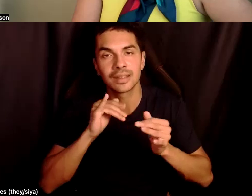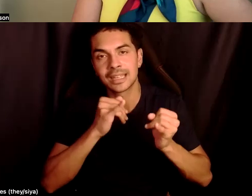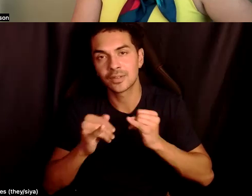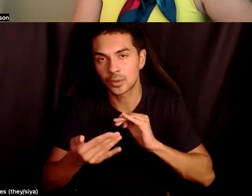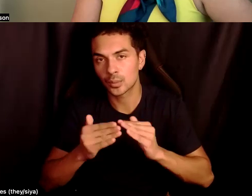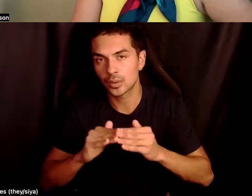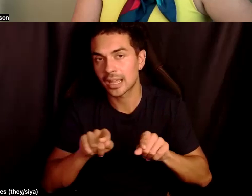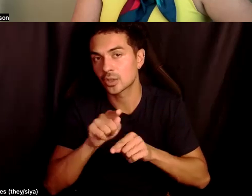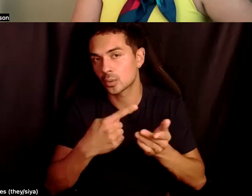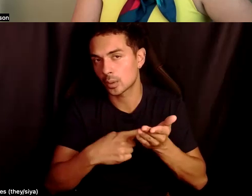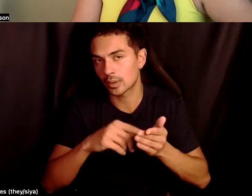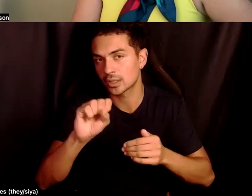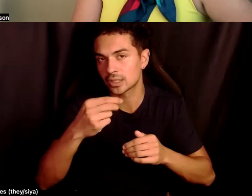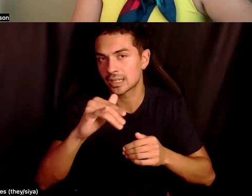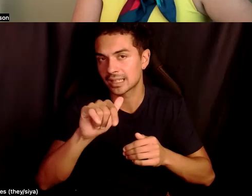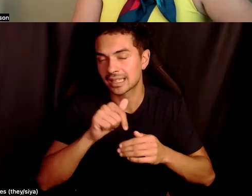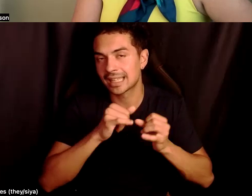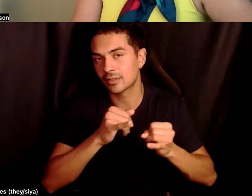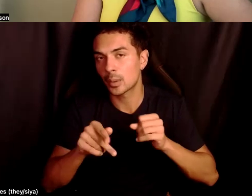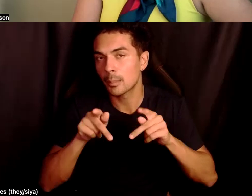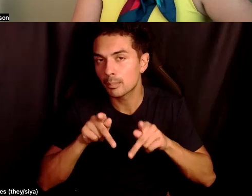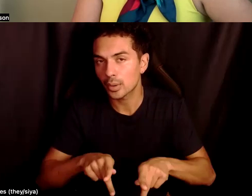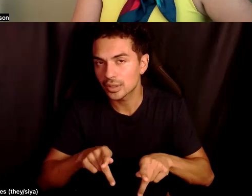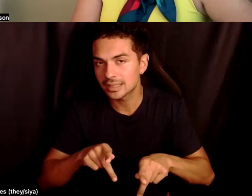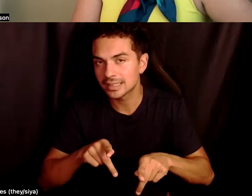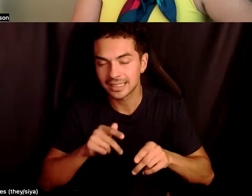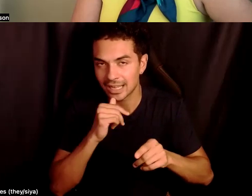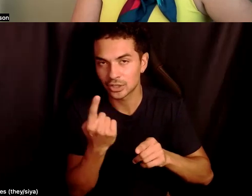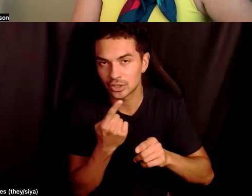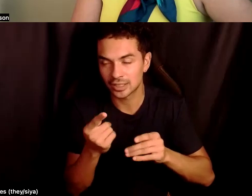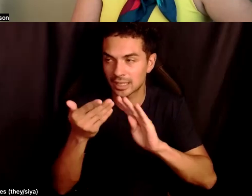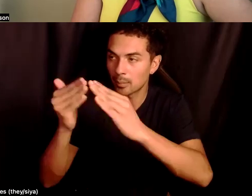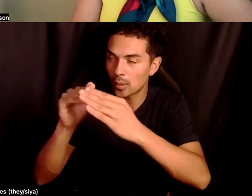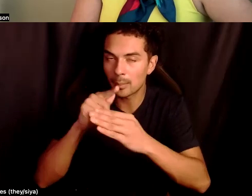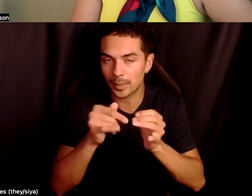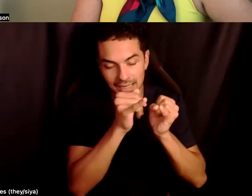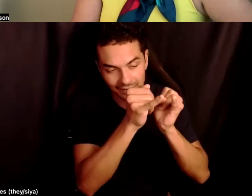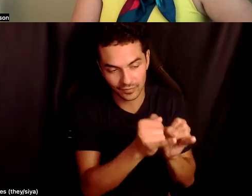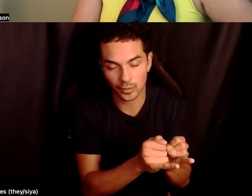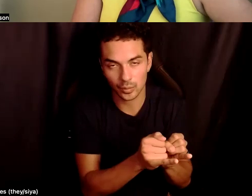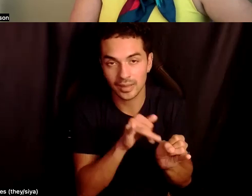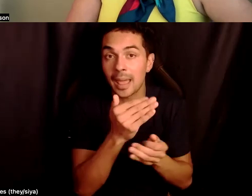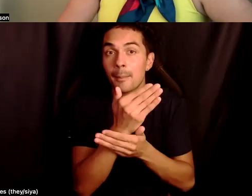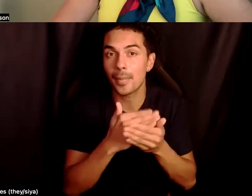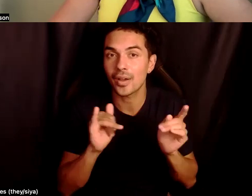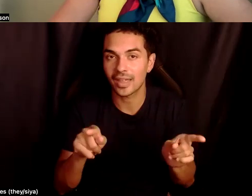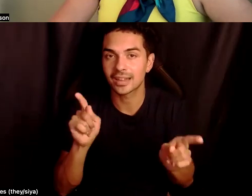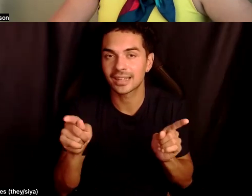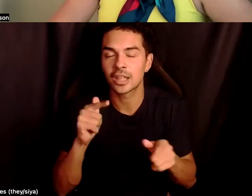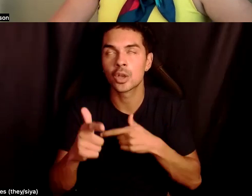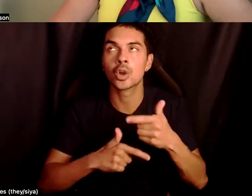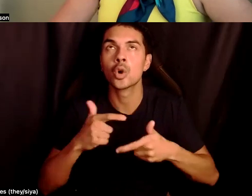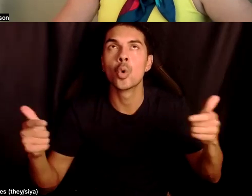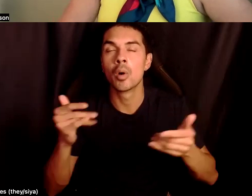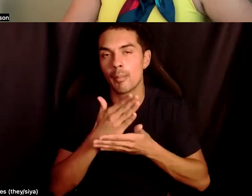as you were talking about, Shayla, right? The individual person, the individual community too. Um, so it, that's part of it, right? It's like, that's the huge part of it